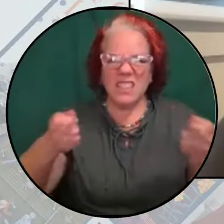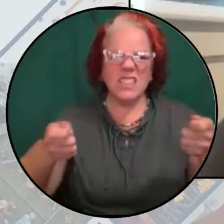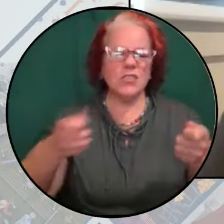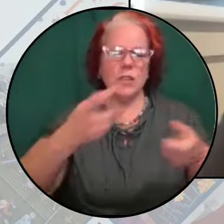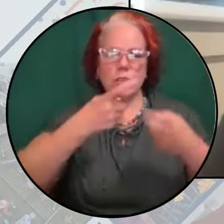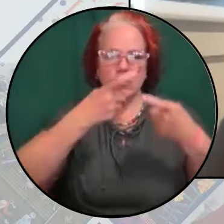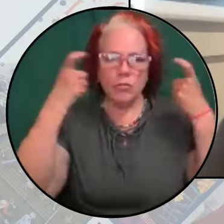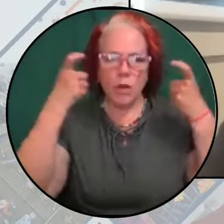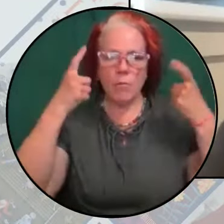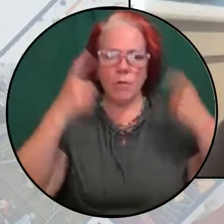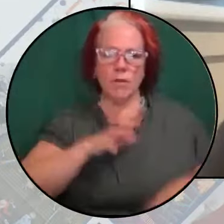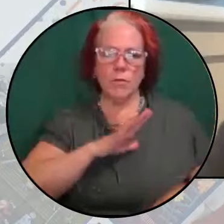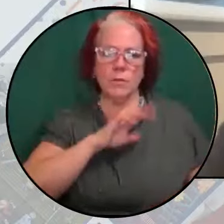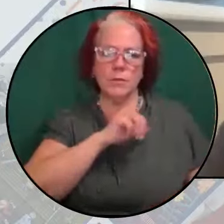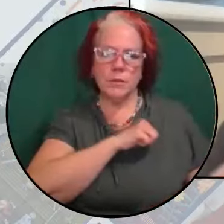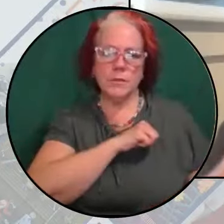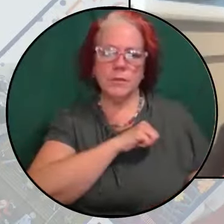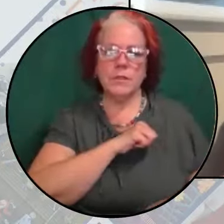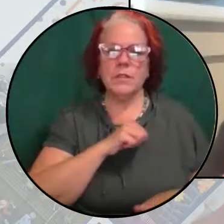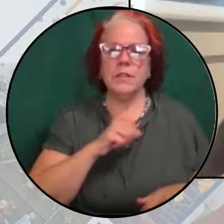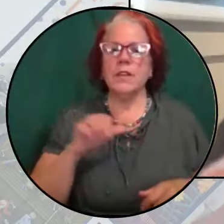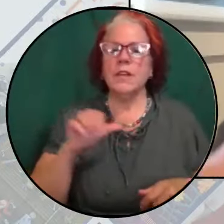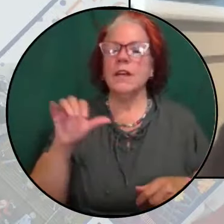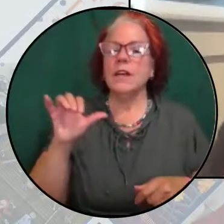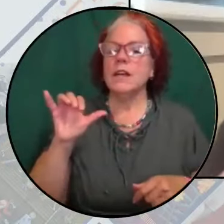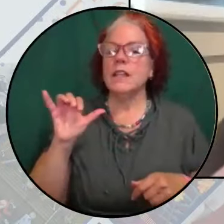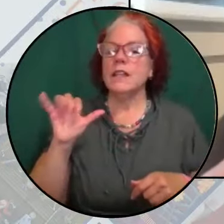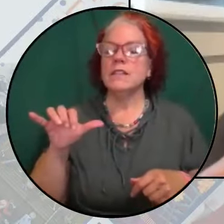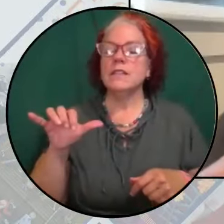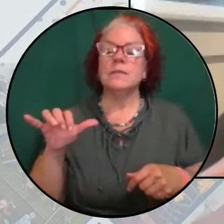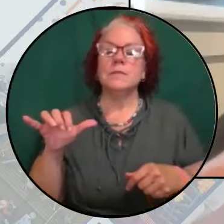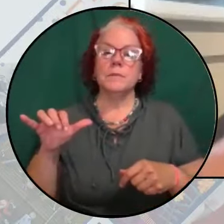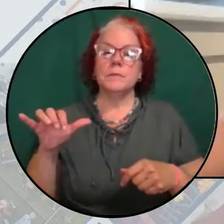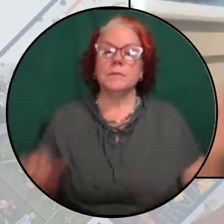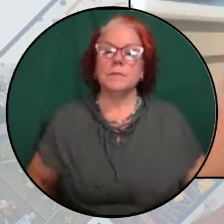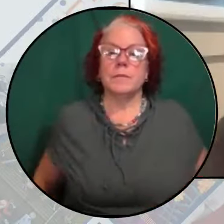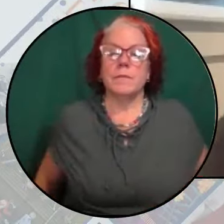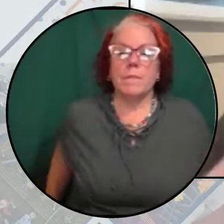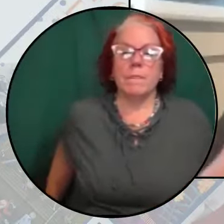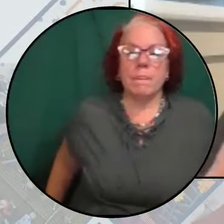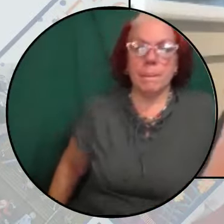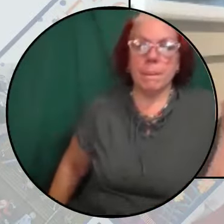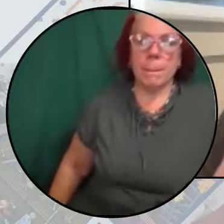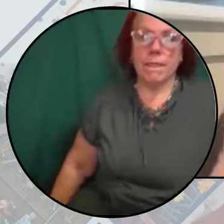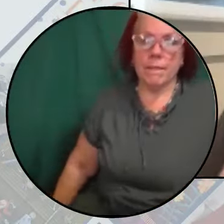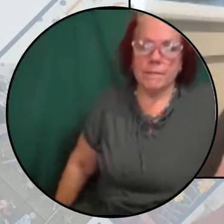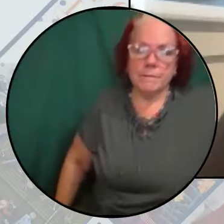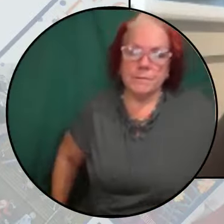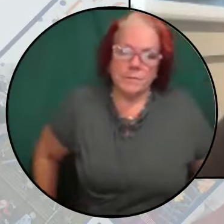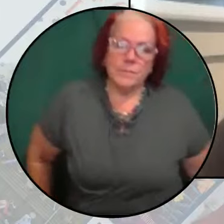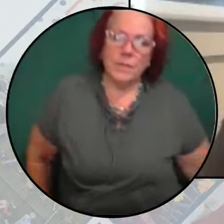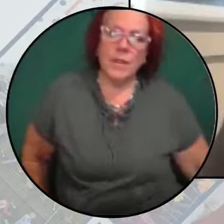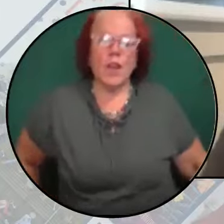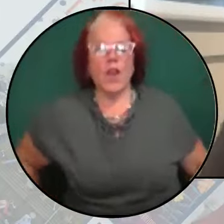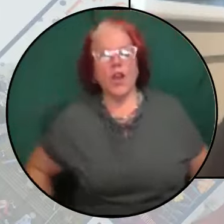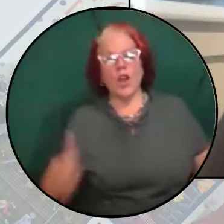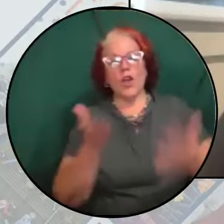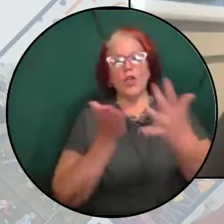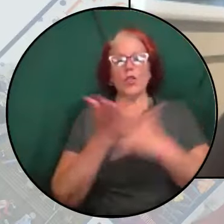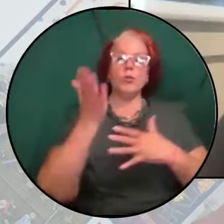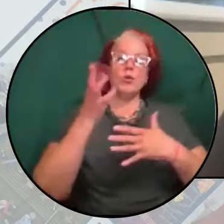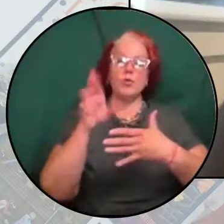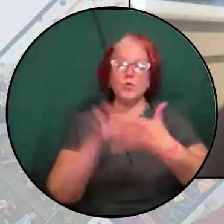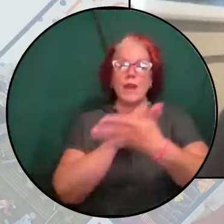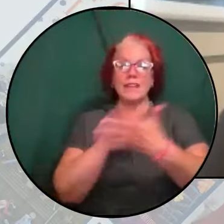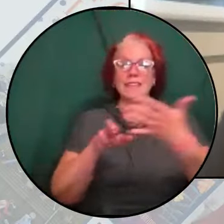Tarek Bukhoni talks beautifully about this, about how through racism and dehumanization, all